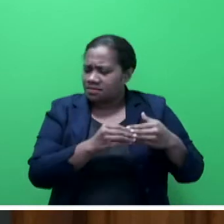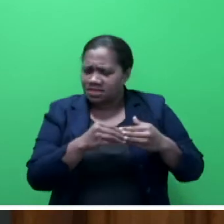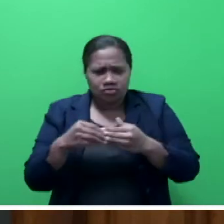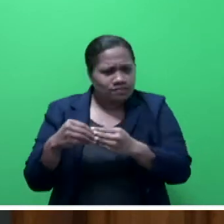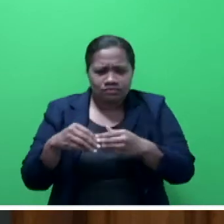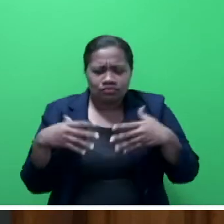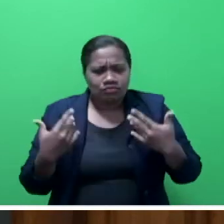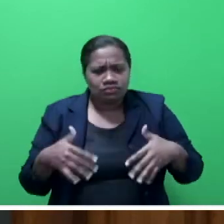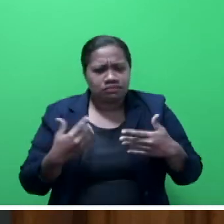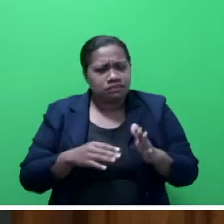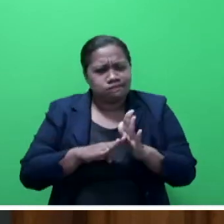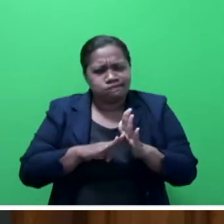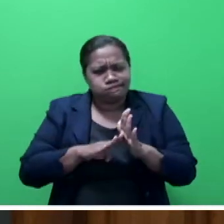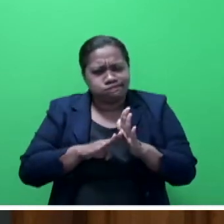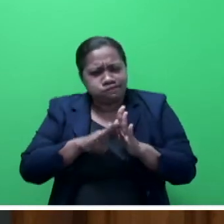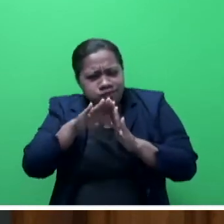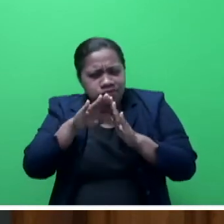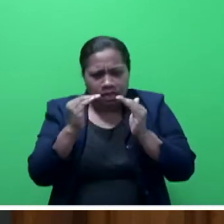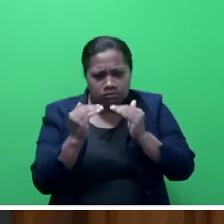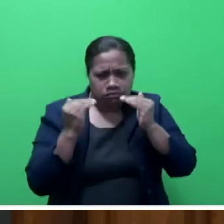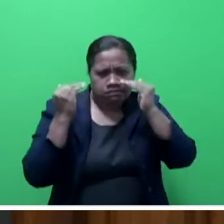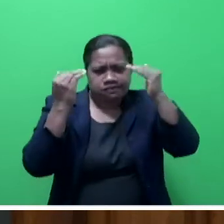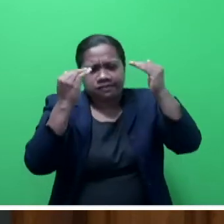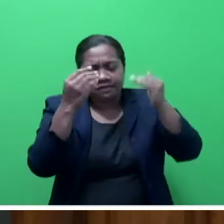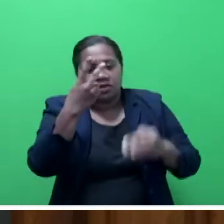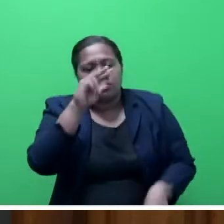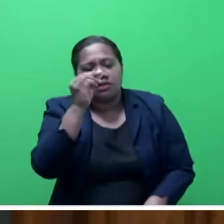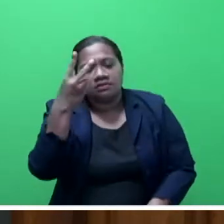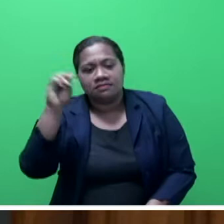2020 as we mark this historical occasion.